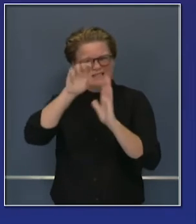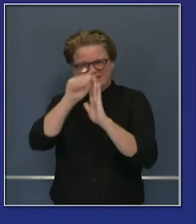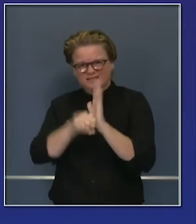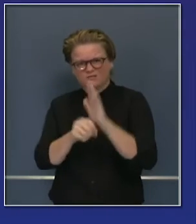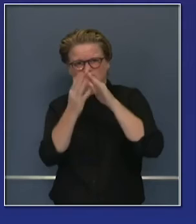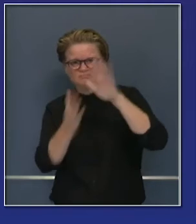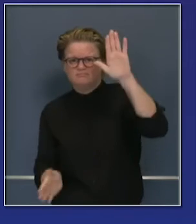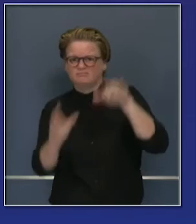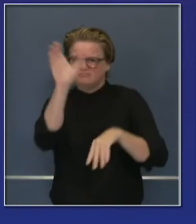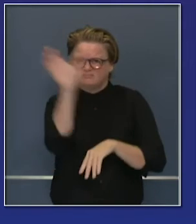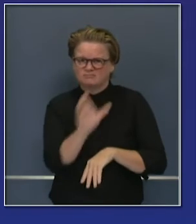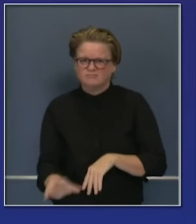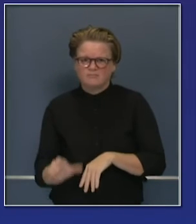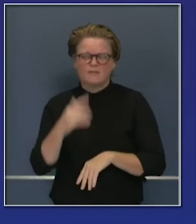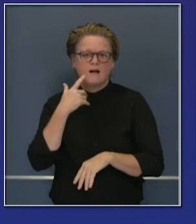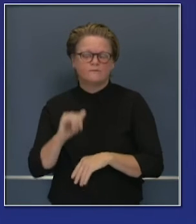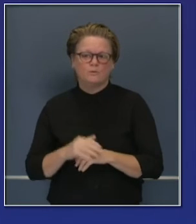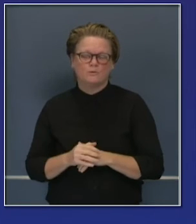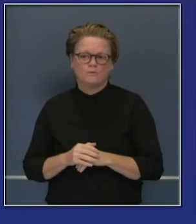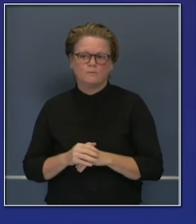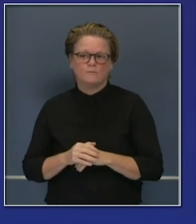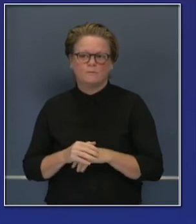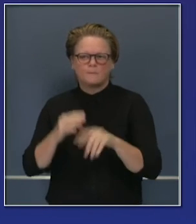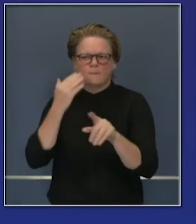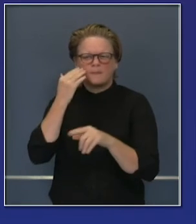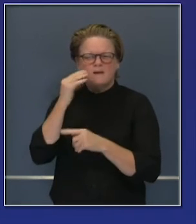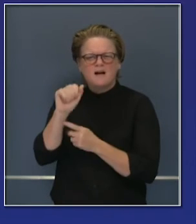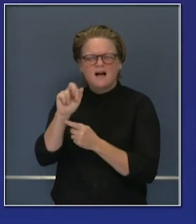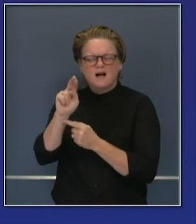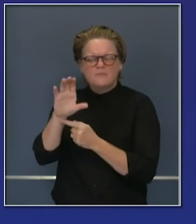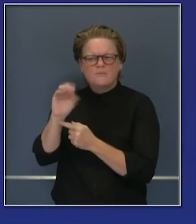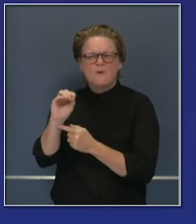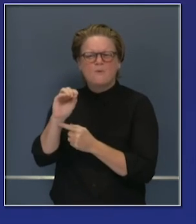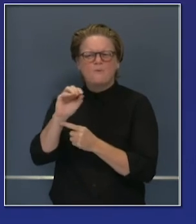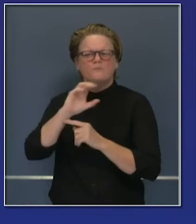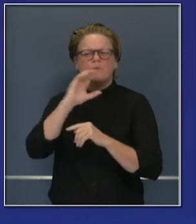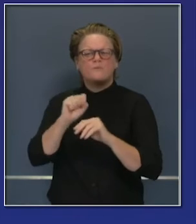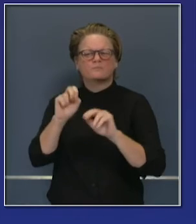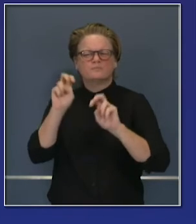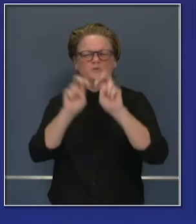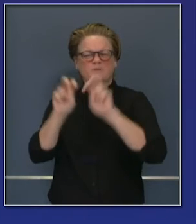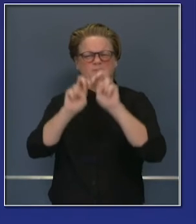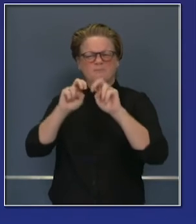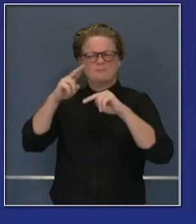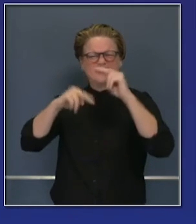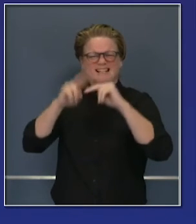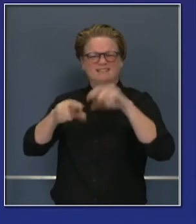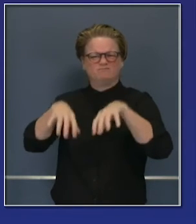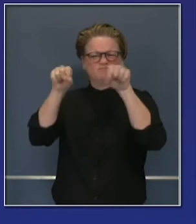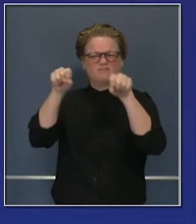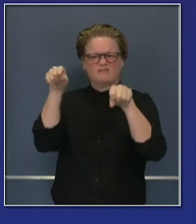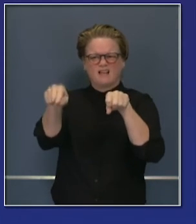Sacramento, at the Old Arco Sleep Train Arena. Those sites are in what we refer to at the Office of Emergency